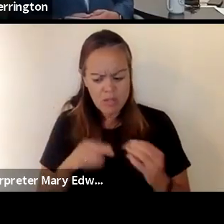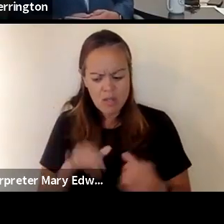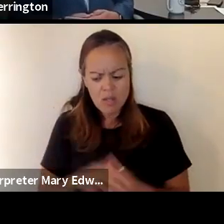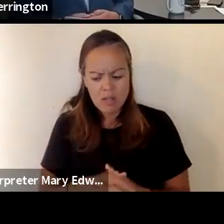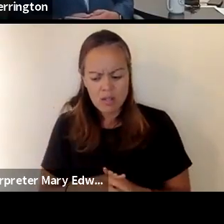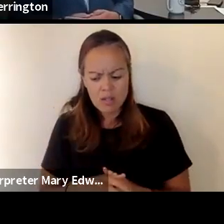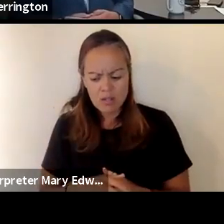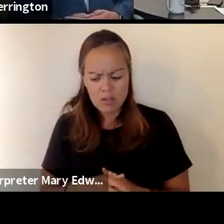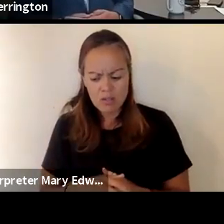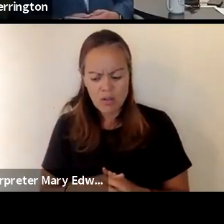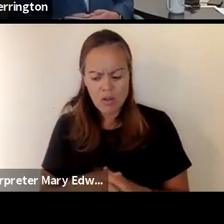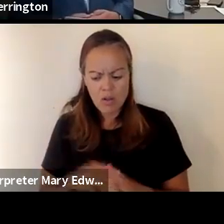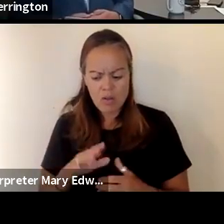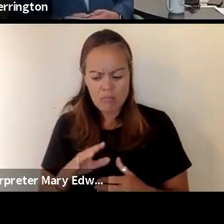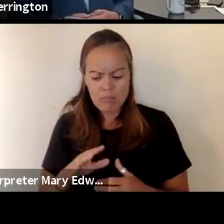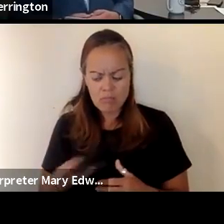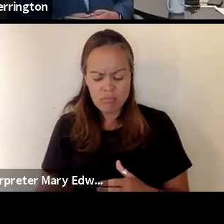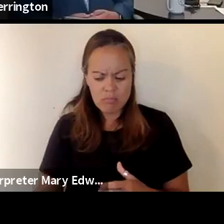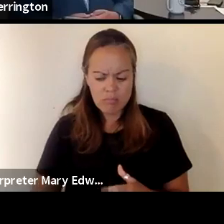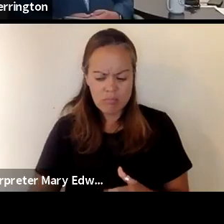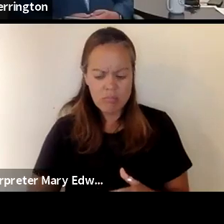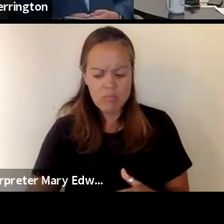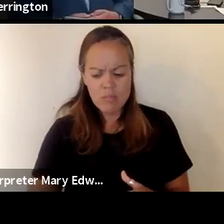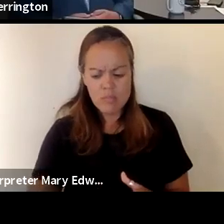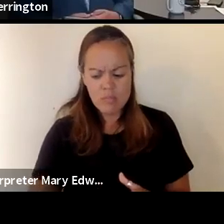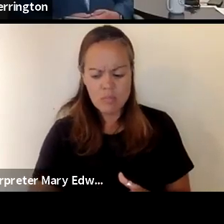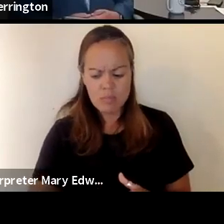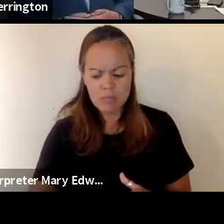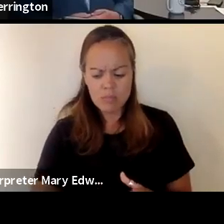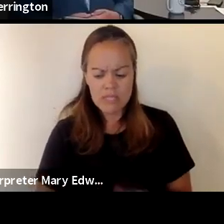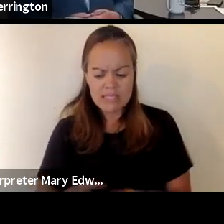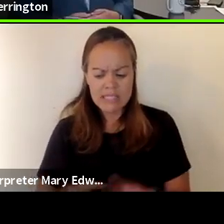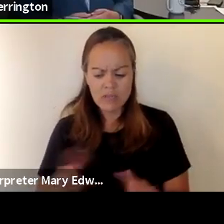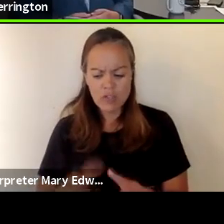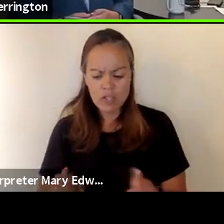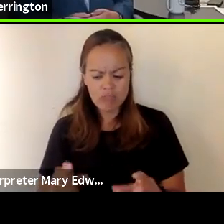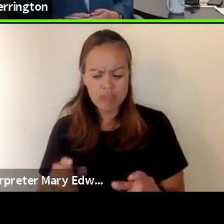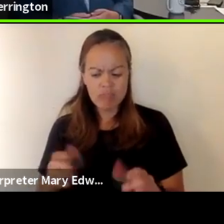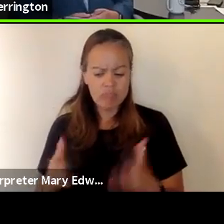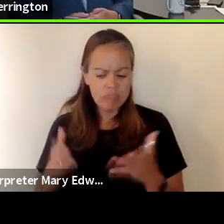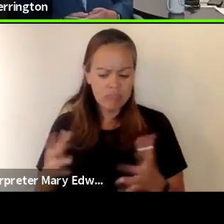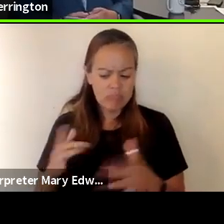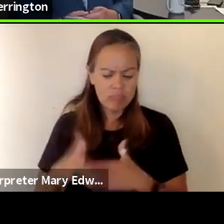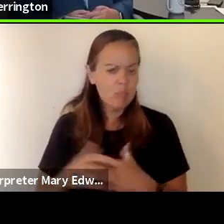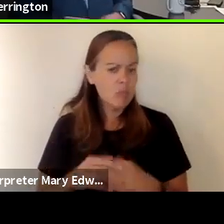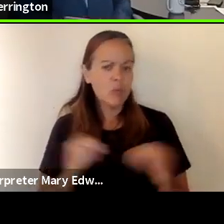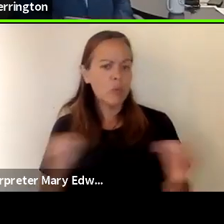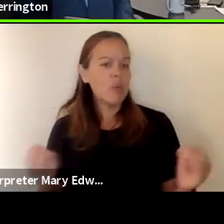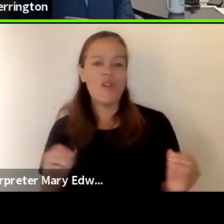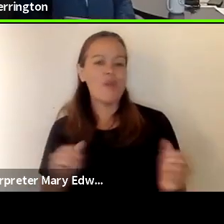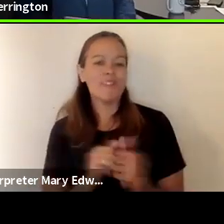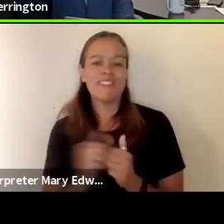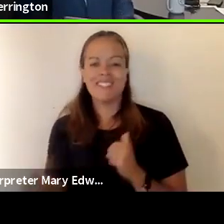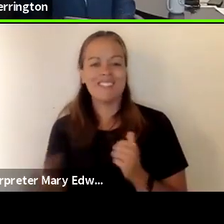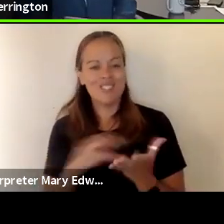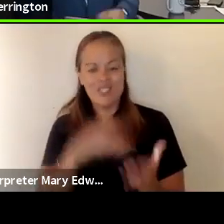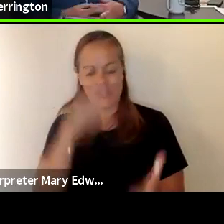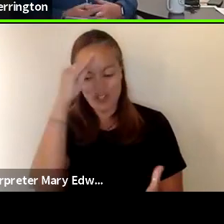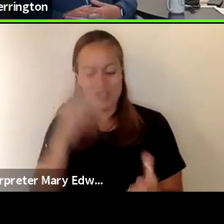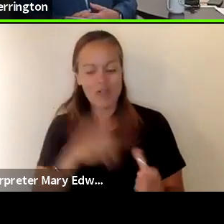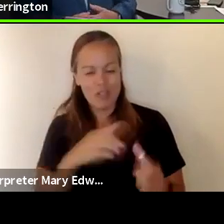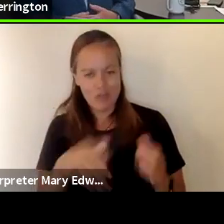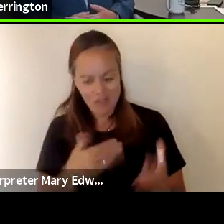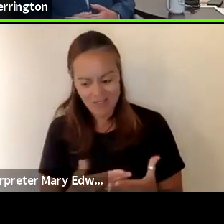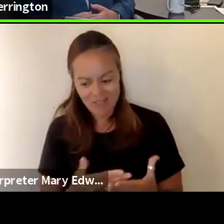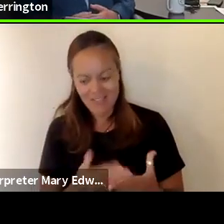online charter schools and other types of offerings that might be available well first of all there is no distance learning so they